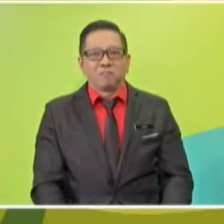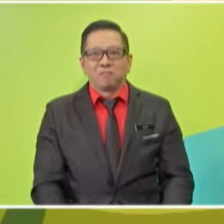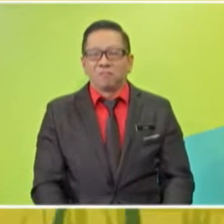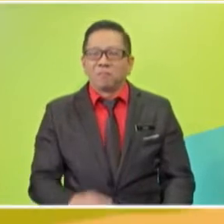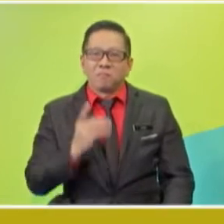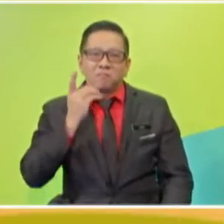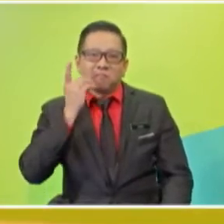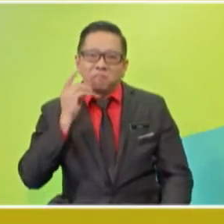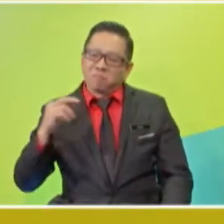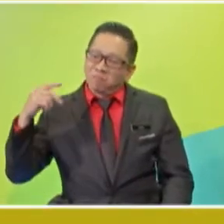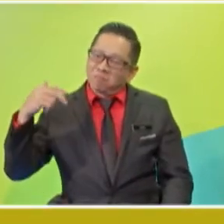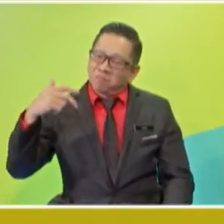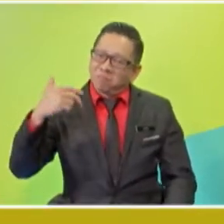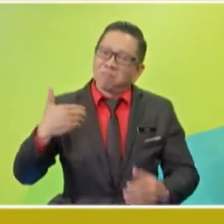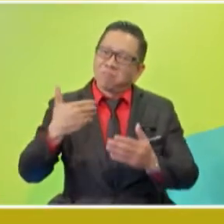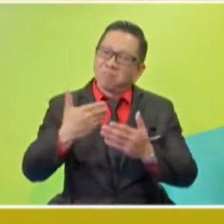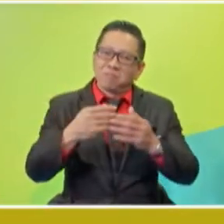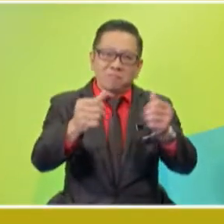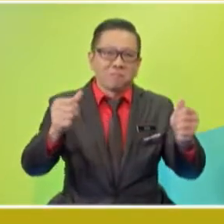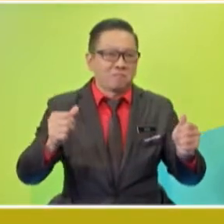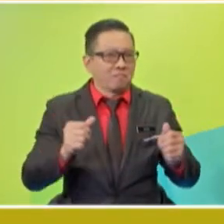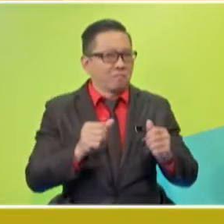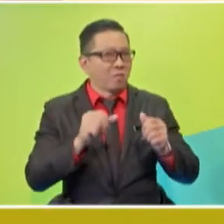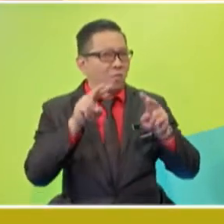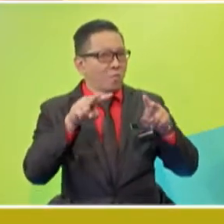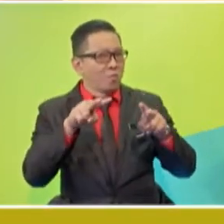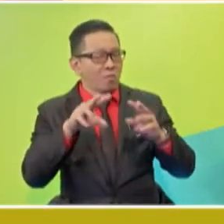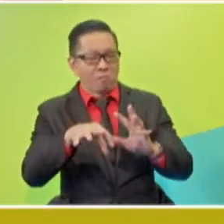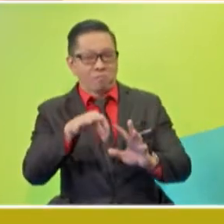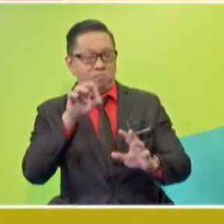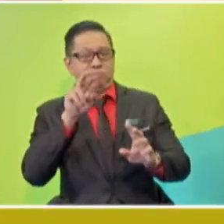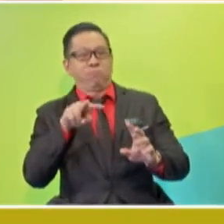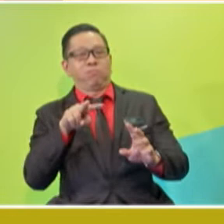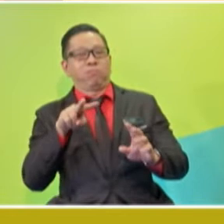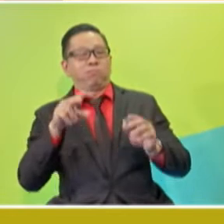Danny walks again to an open area and there he found a leopard chasing a deer.